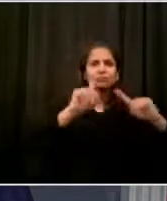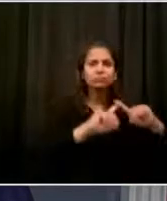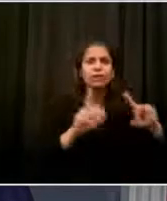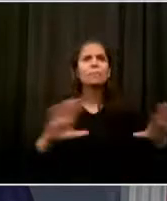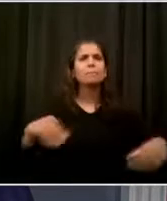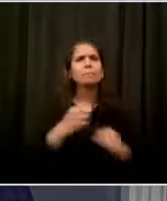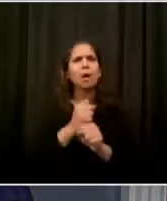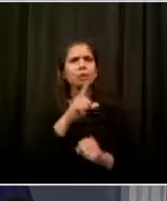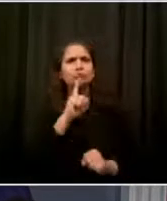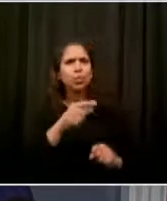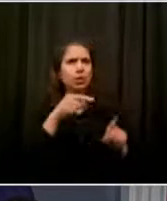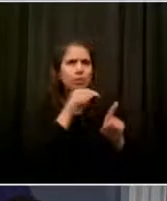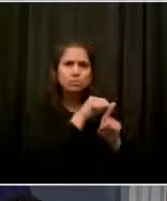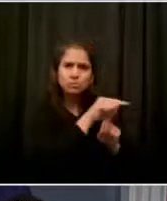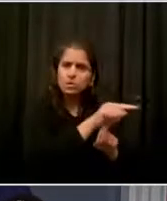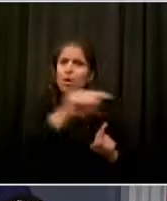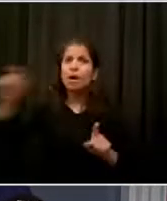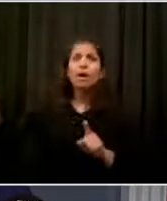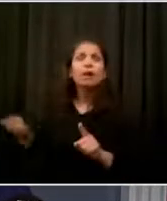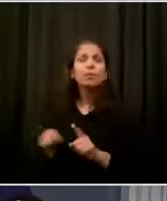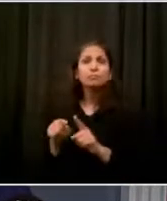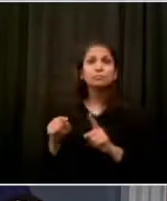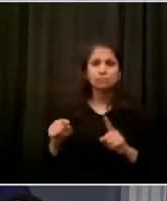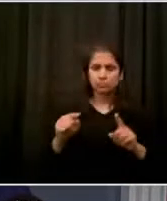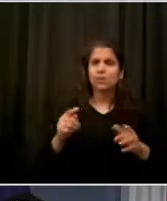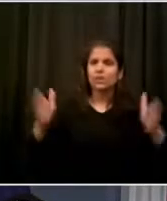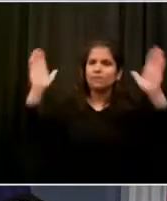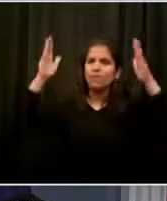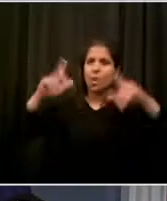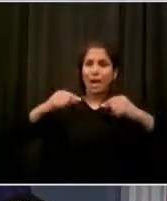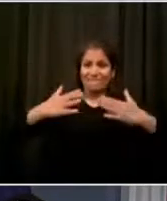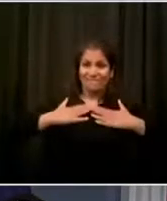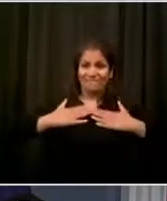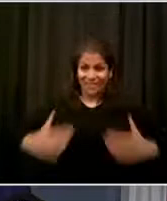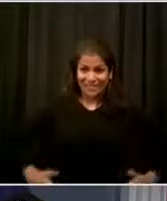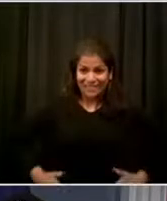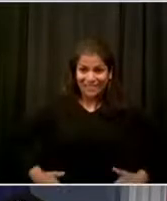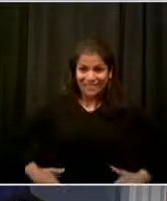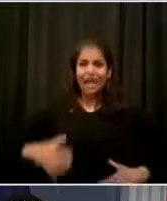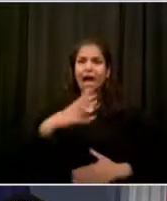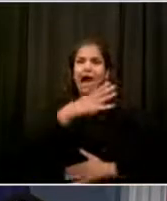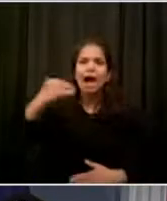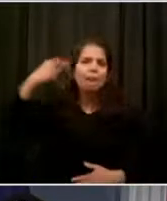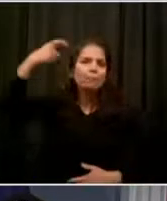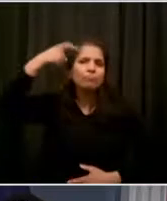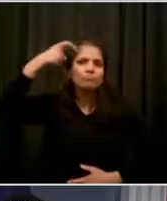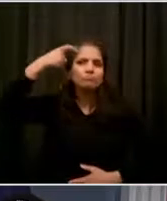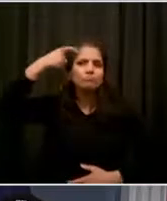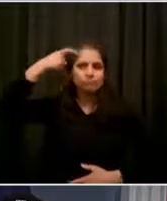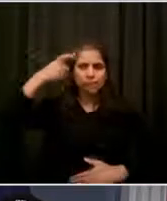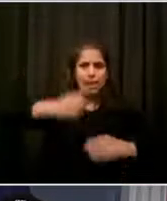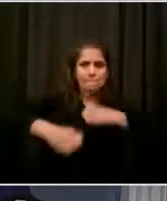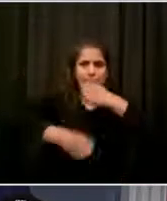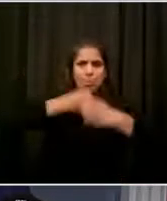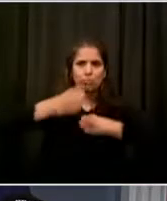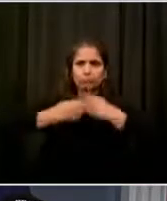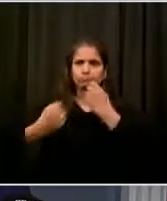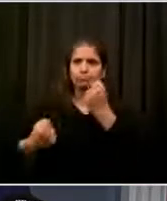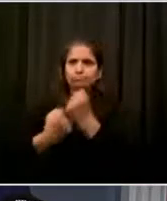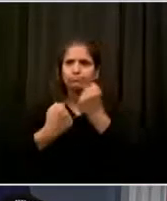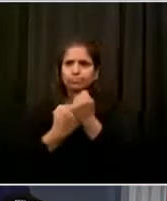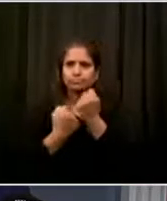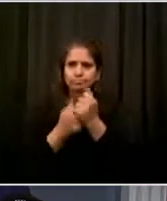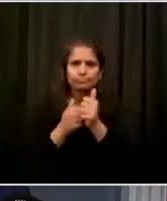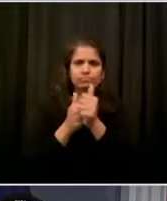care. How many people just didn't even have a doctor they could turn to. Well we made clear with the decision a year and a half ago to move to